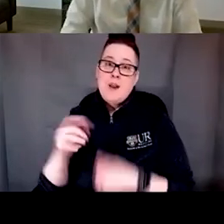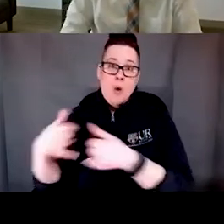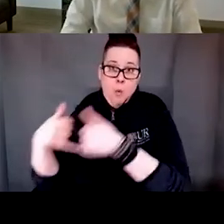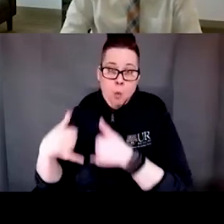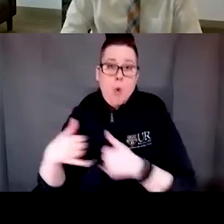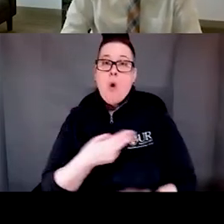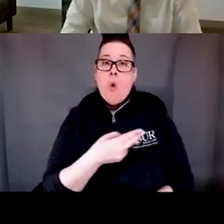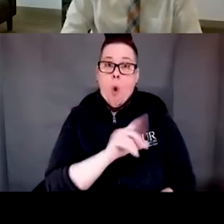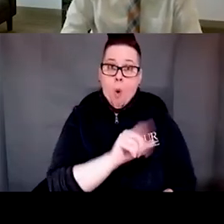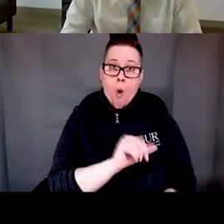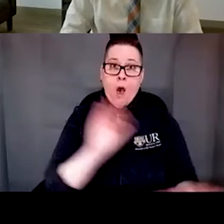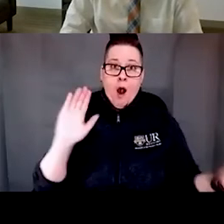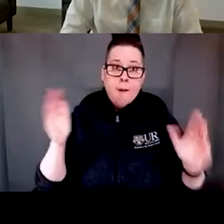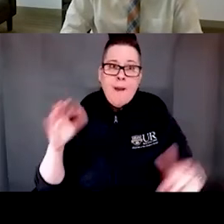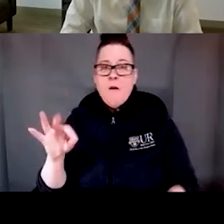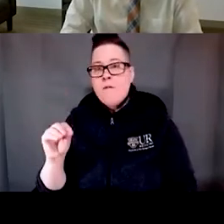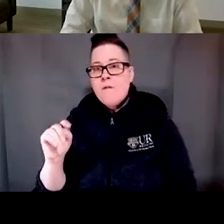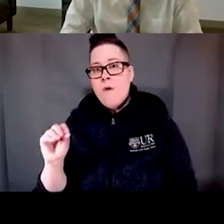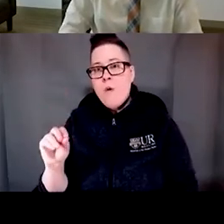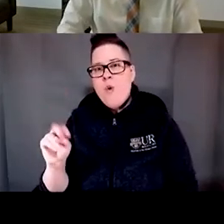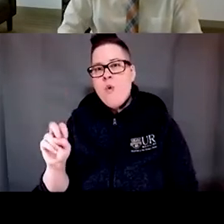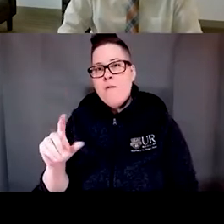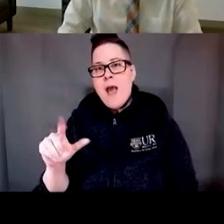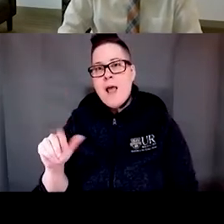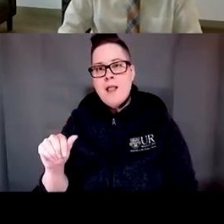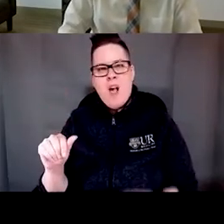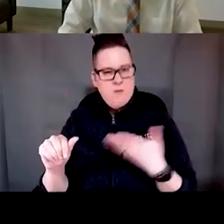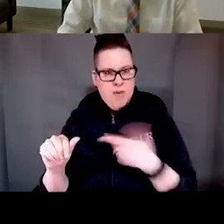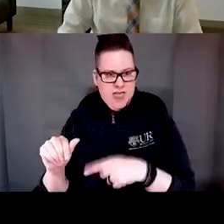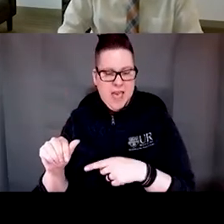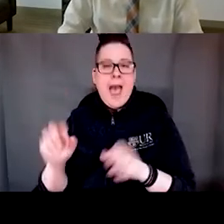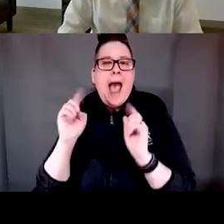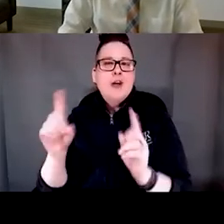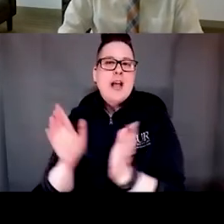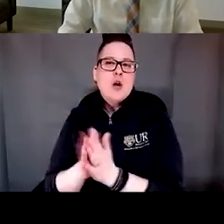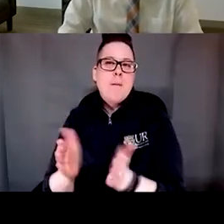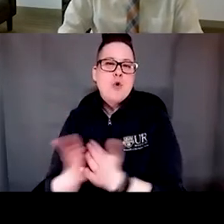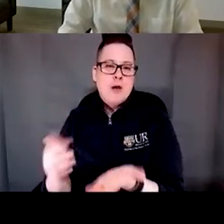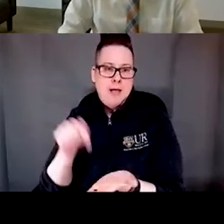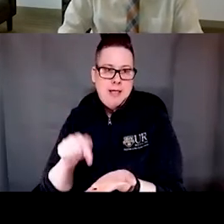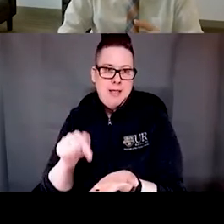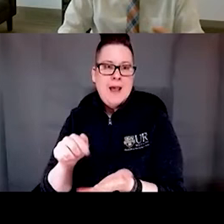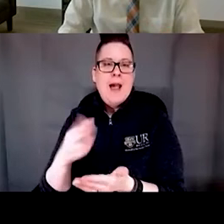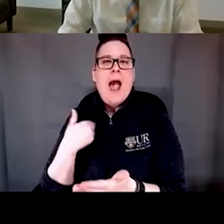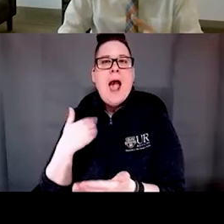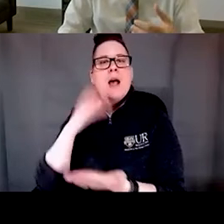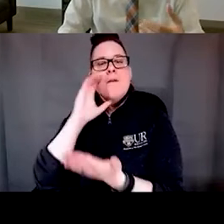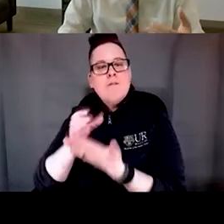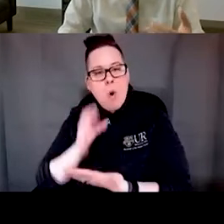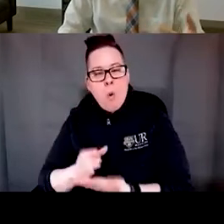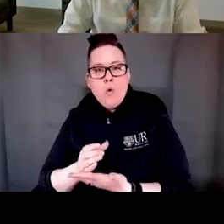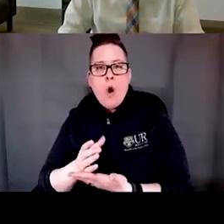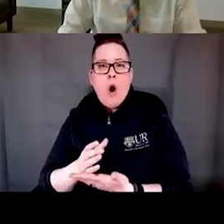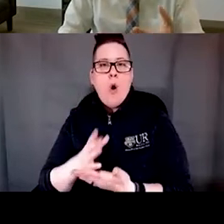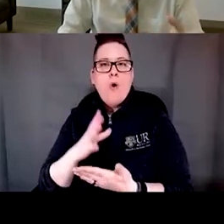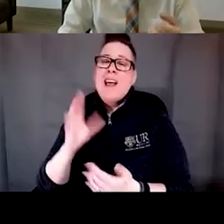to a photo novella. so photo novella is an educational booklet that uses posed photographs and simple text bubbles that actually looks